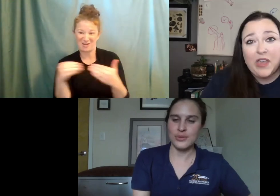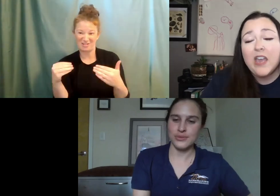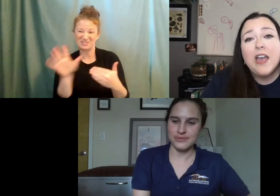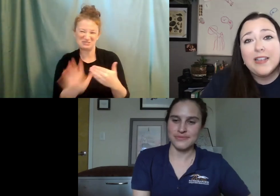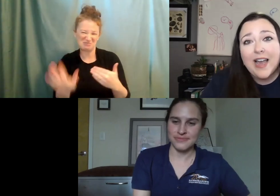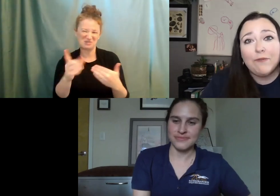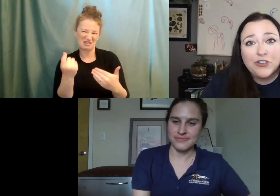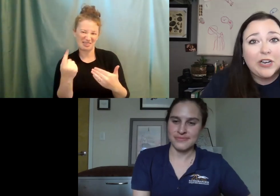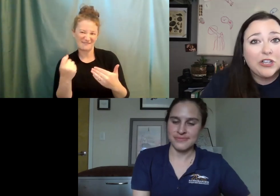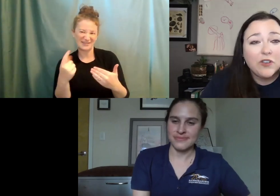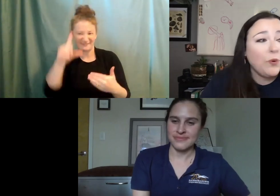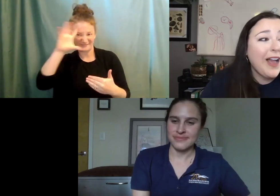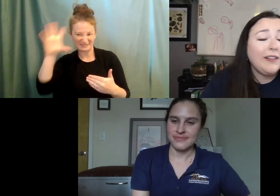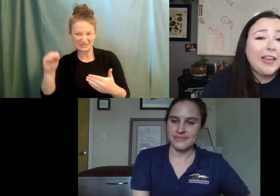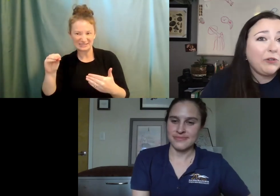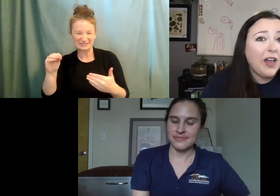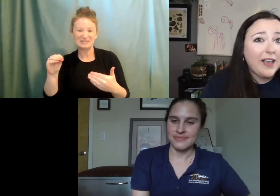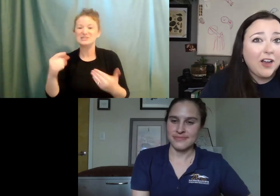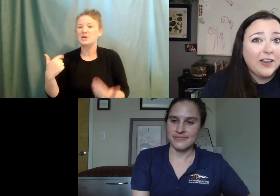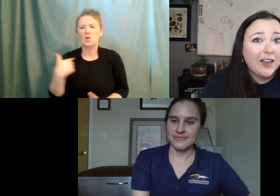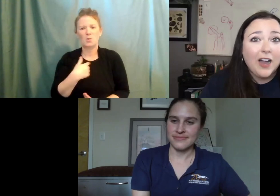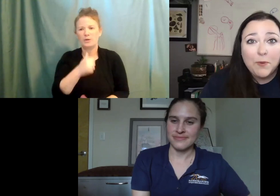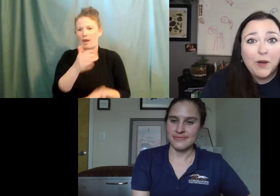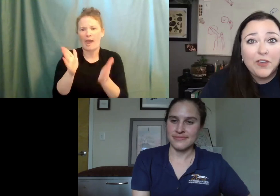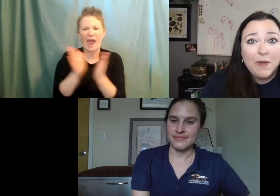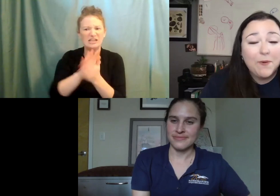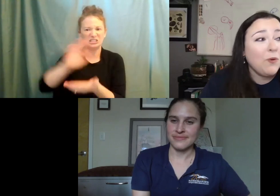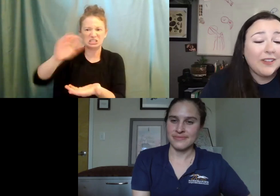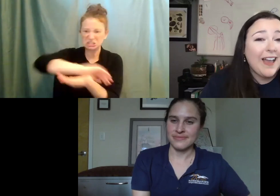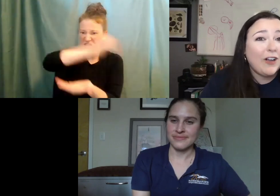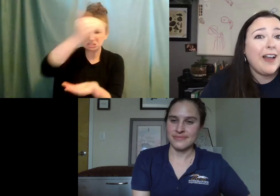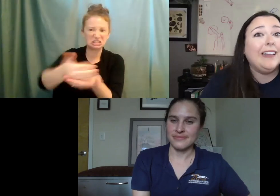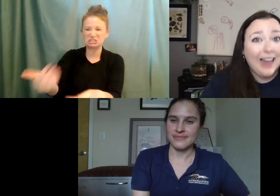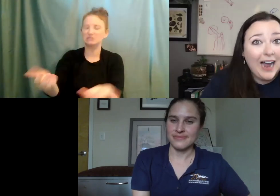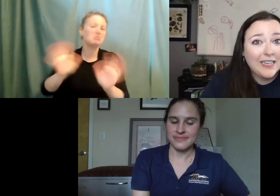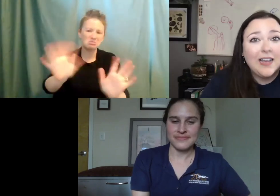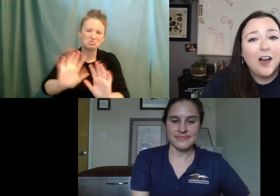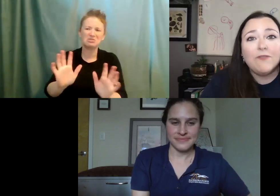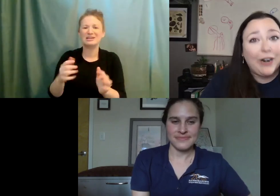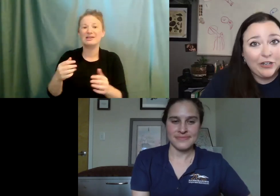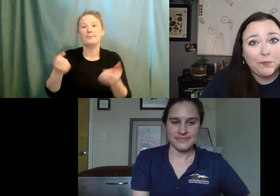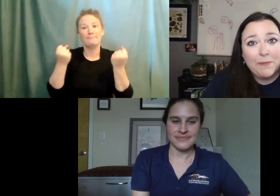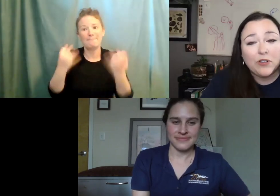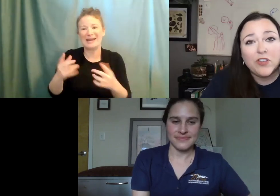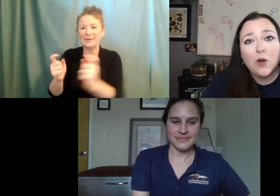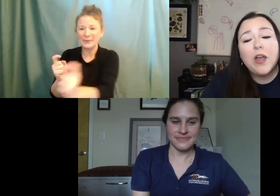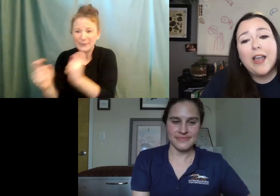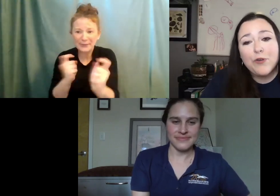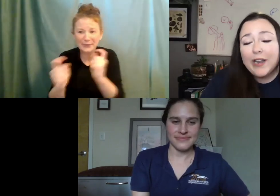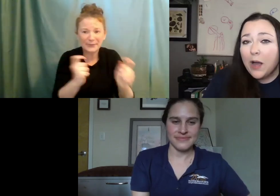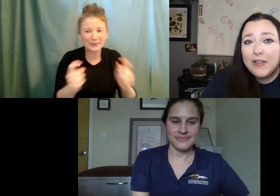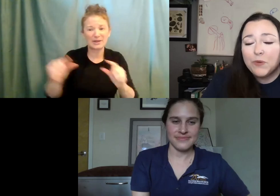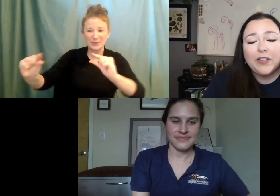or something is the average donation. So we're not like relying on a couple of wealthy people. We're relying on a lot of regular people. So